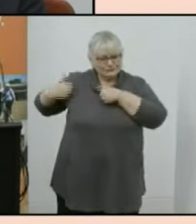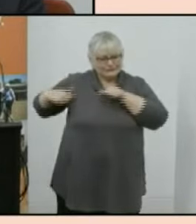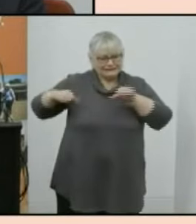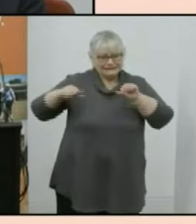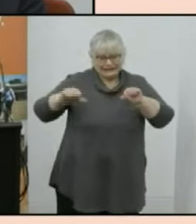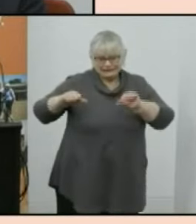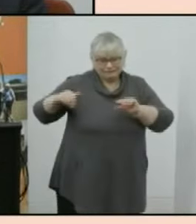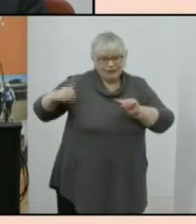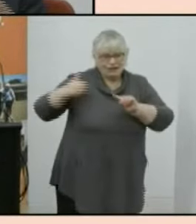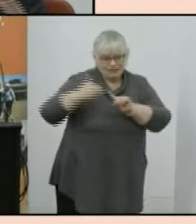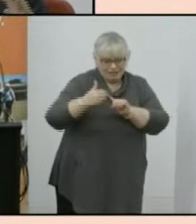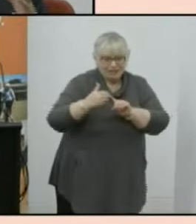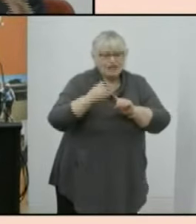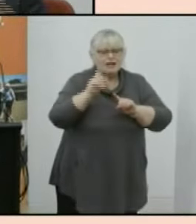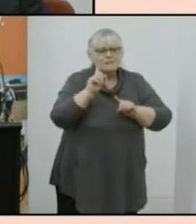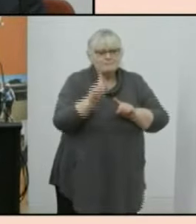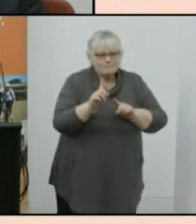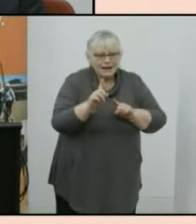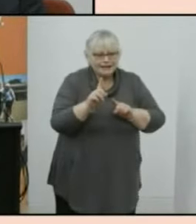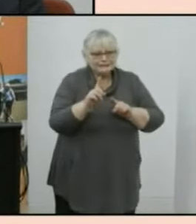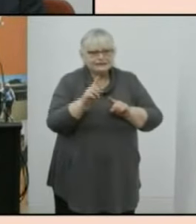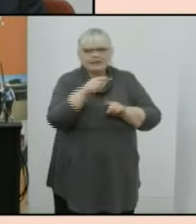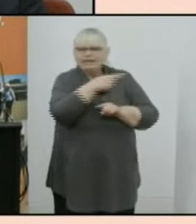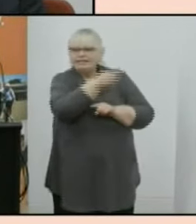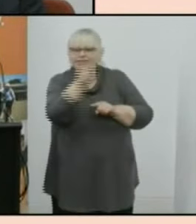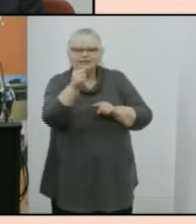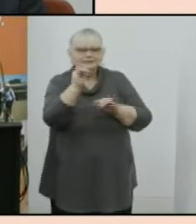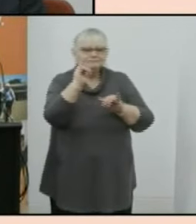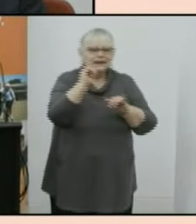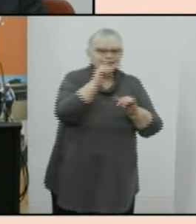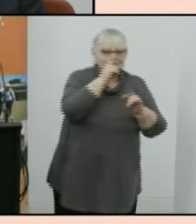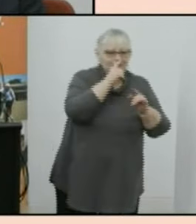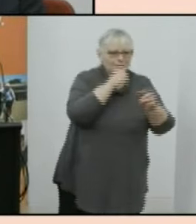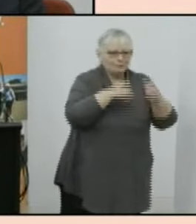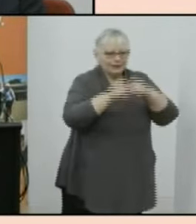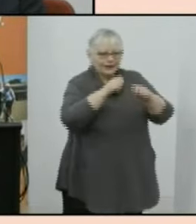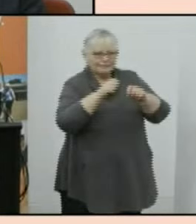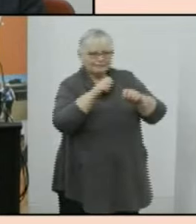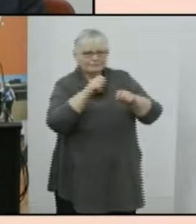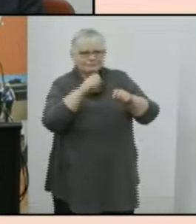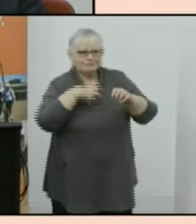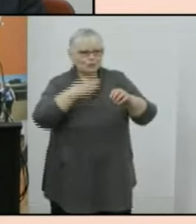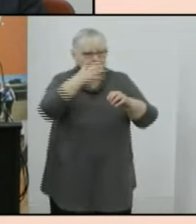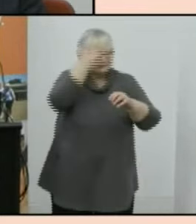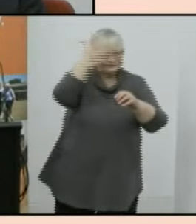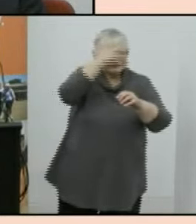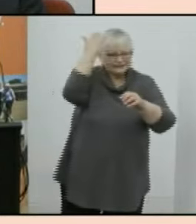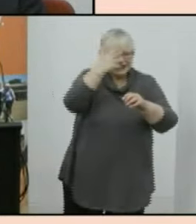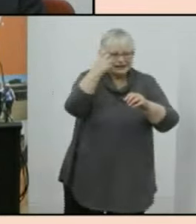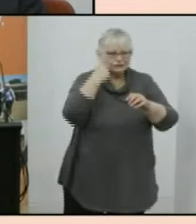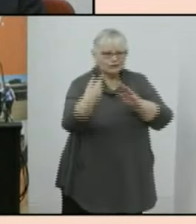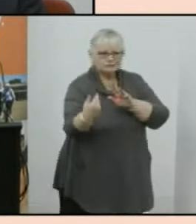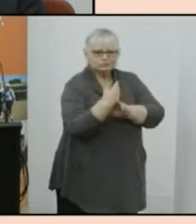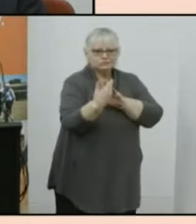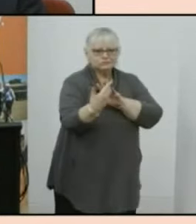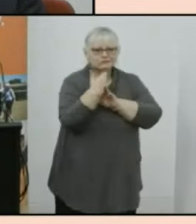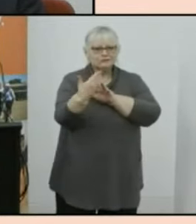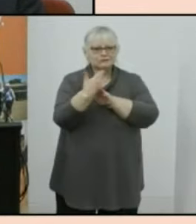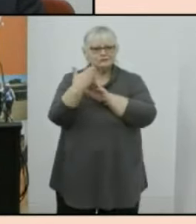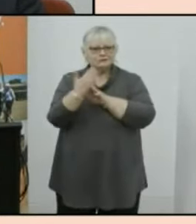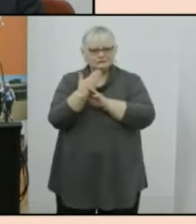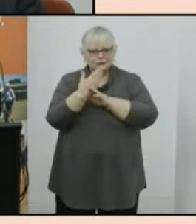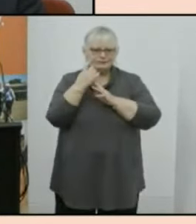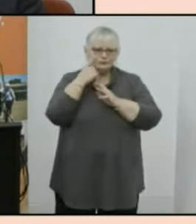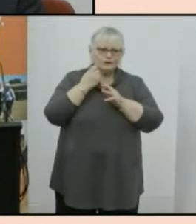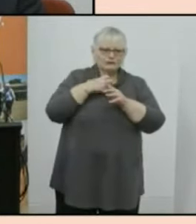the bad the bad actors are continuing to get more sophisticated and the defences have to get more sophisticated